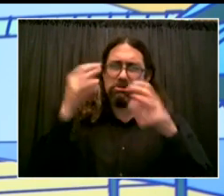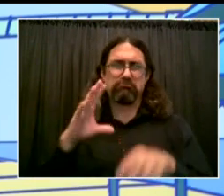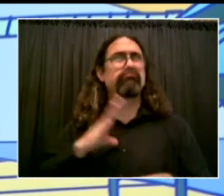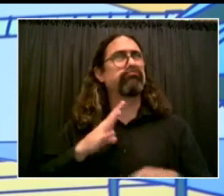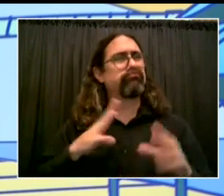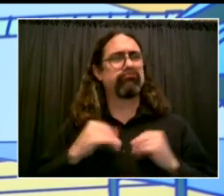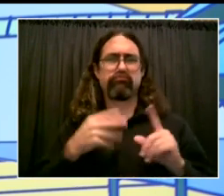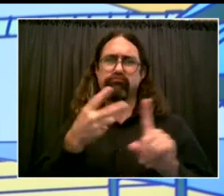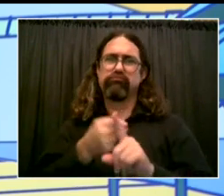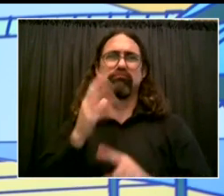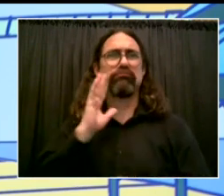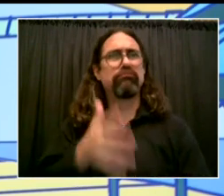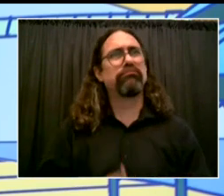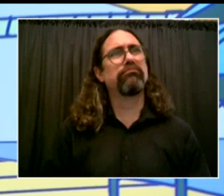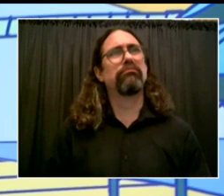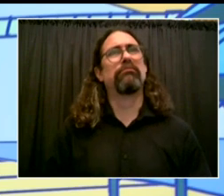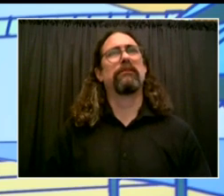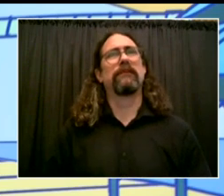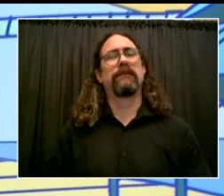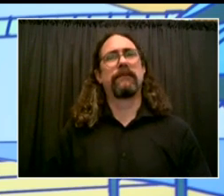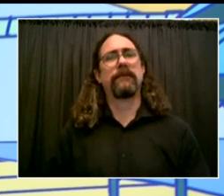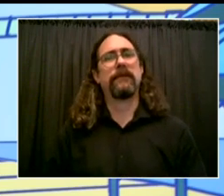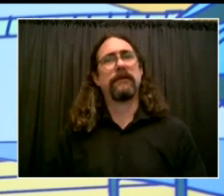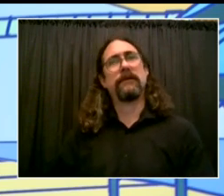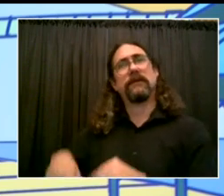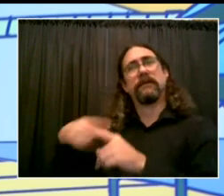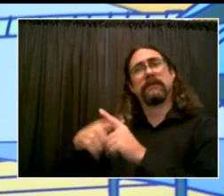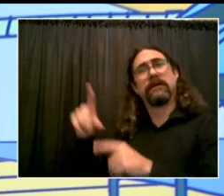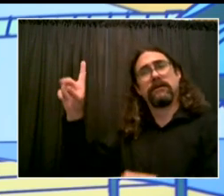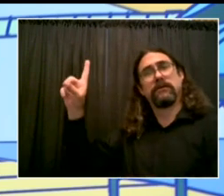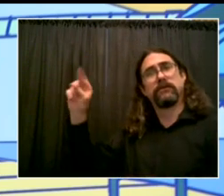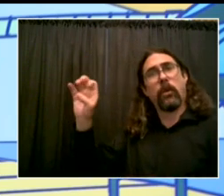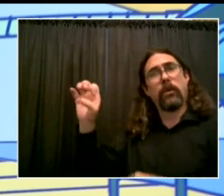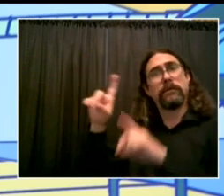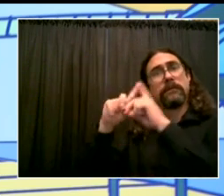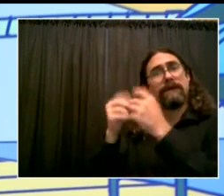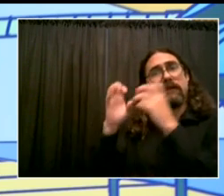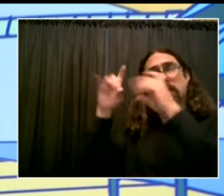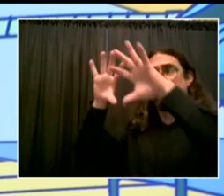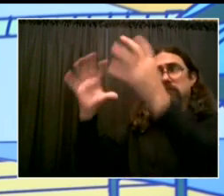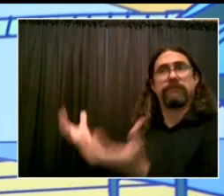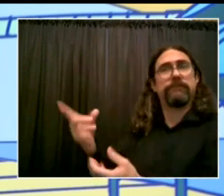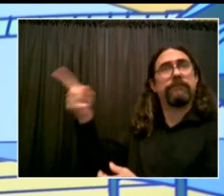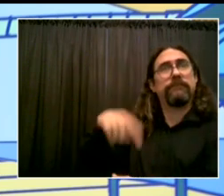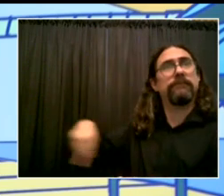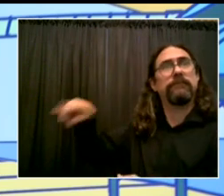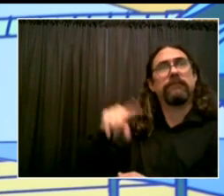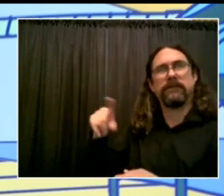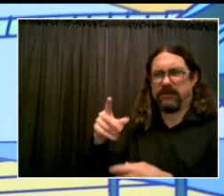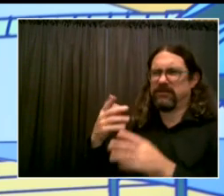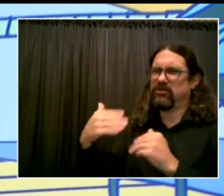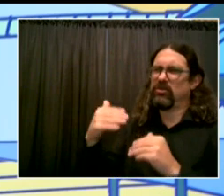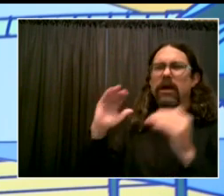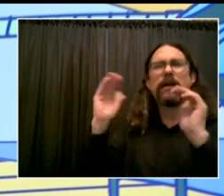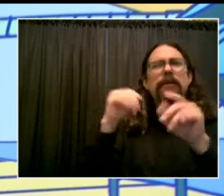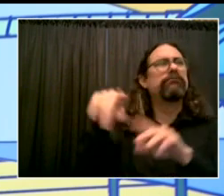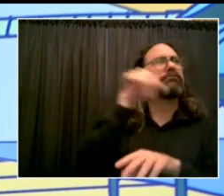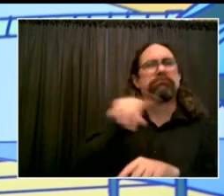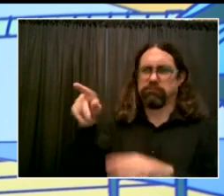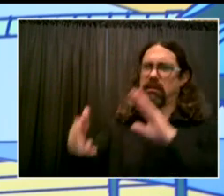the Department of Education. So we don't see, there'll always be some loud voices, but we don't see any evidence